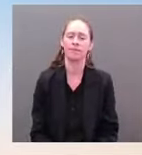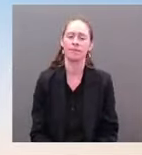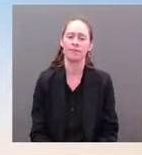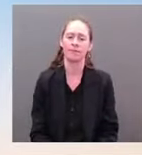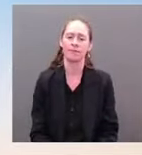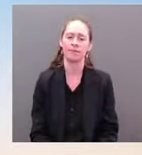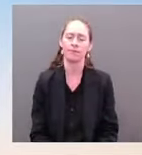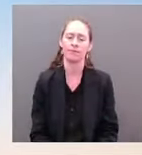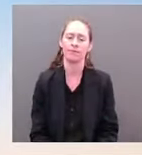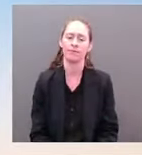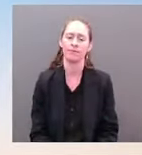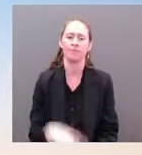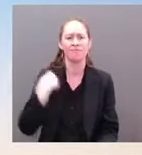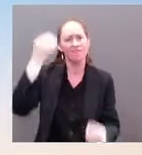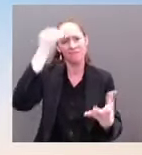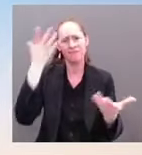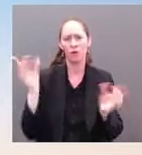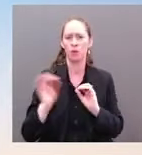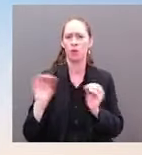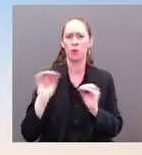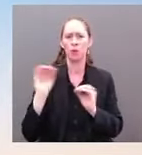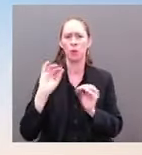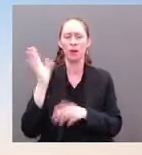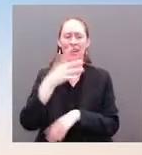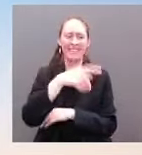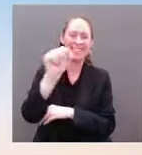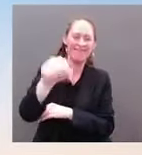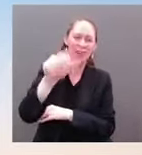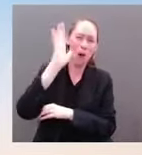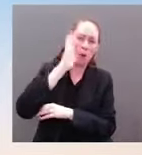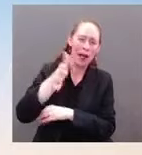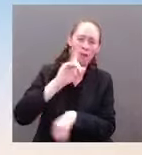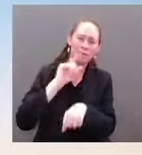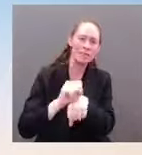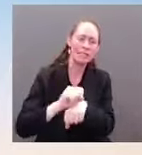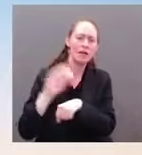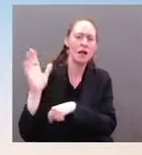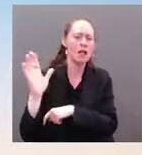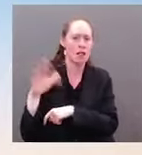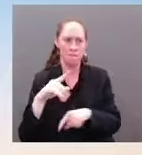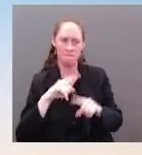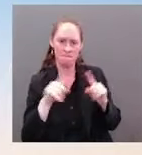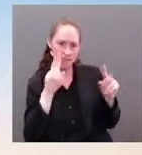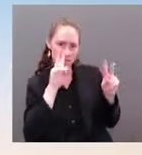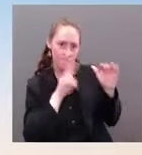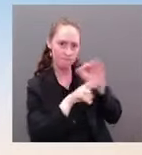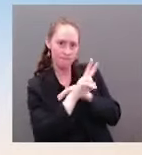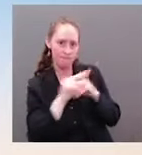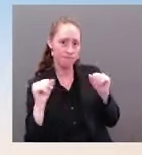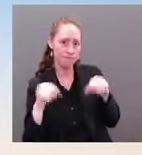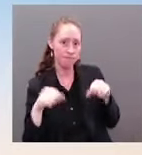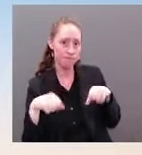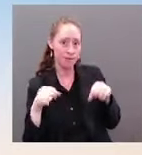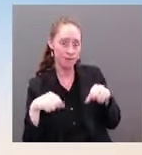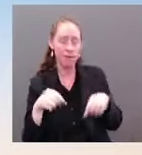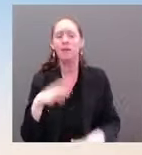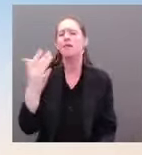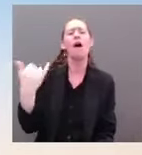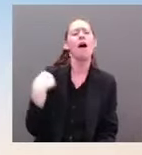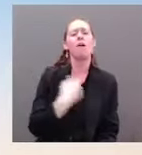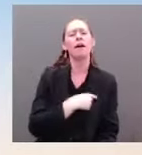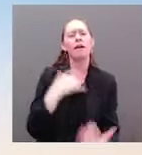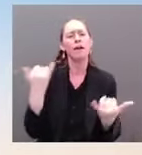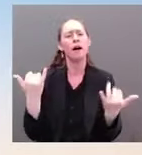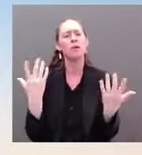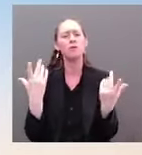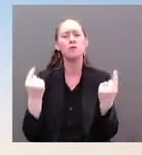Because this is a call to action and a call to responsibility for all of us. At the President's direction, the